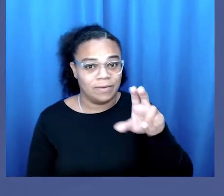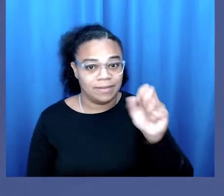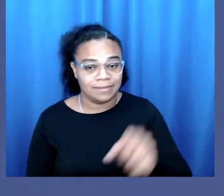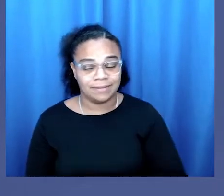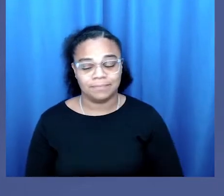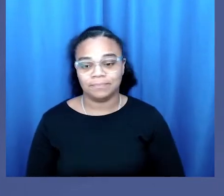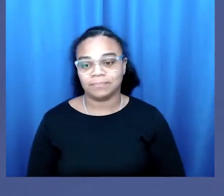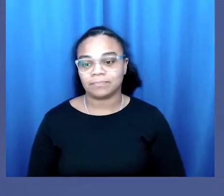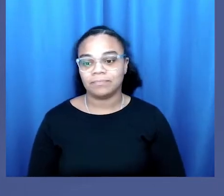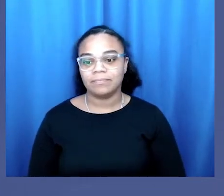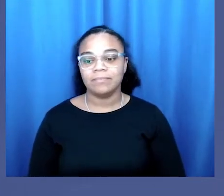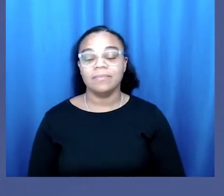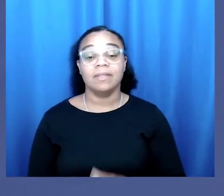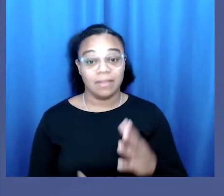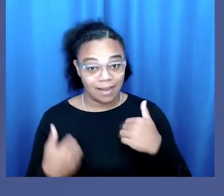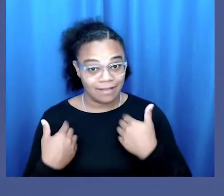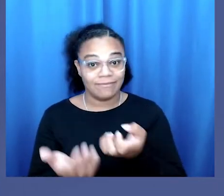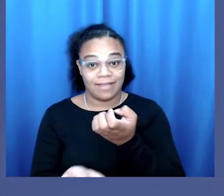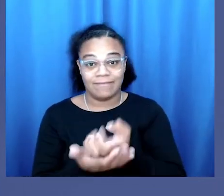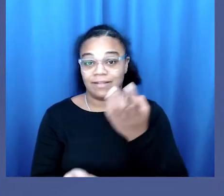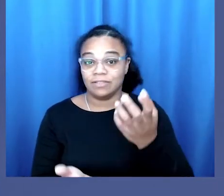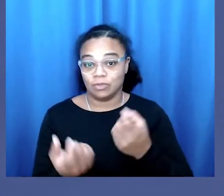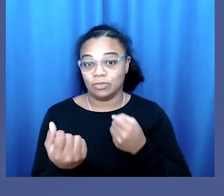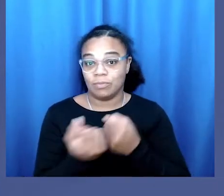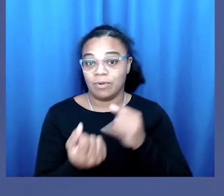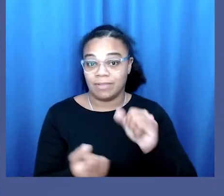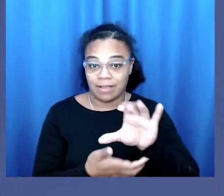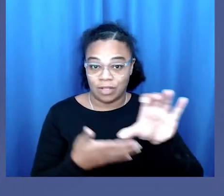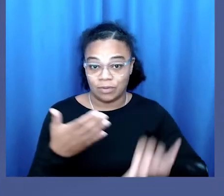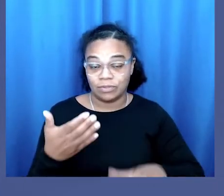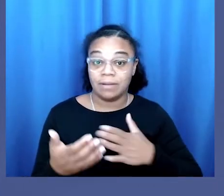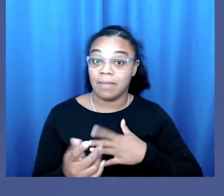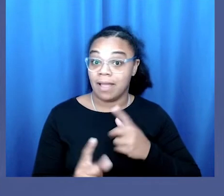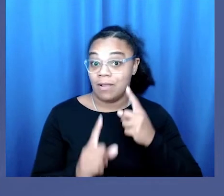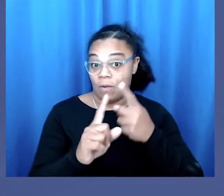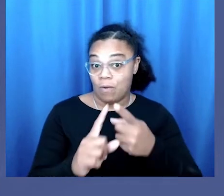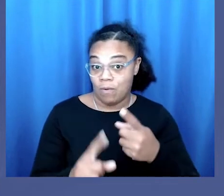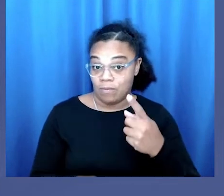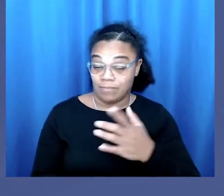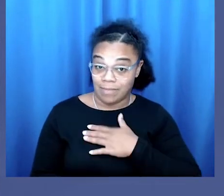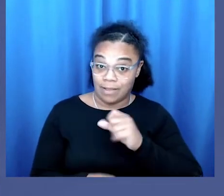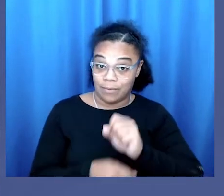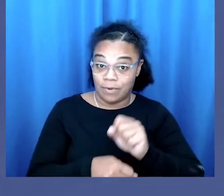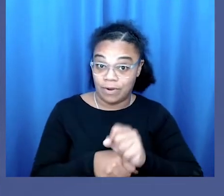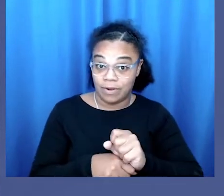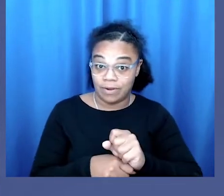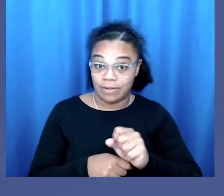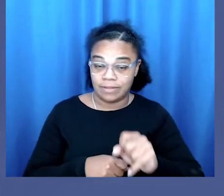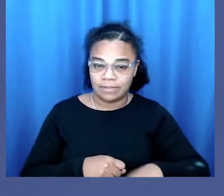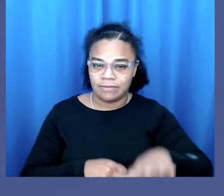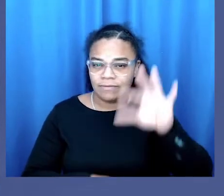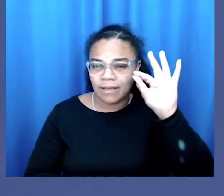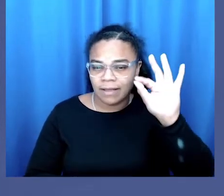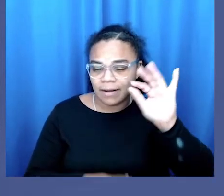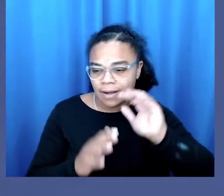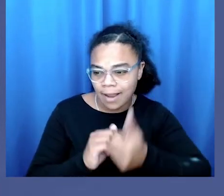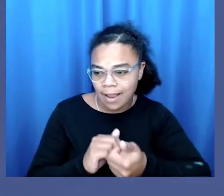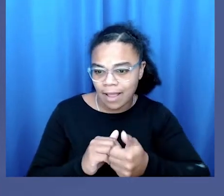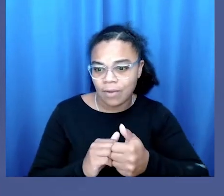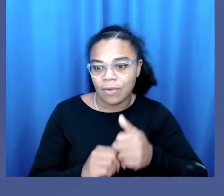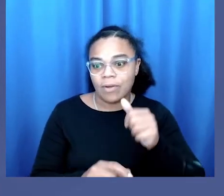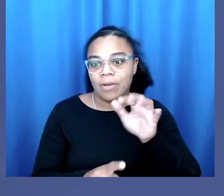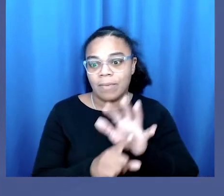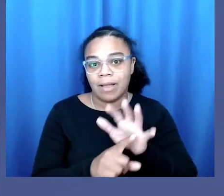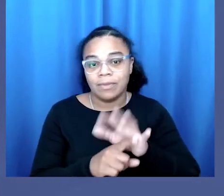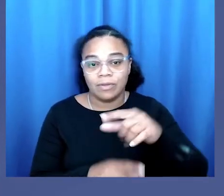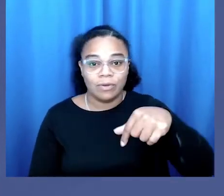There is empirical evidence that supports this conclusion. My goal with my work is to uncover how